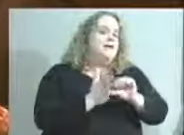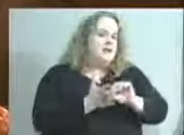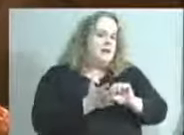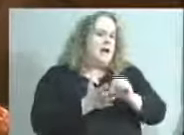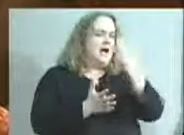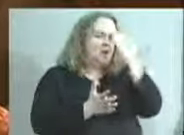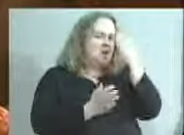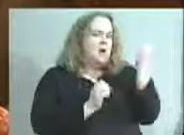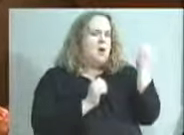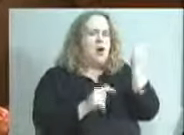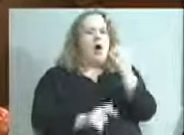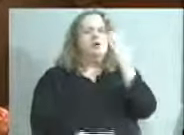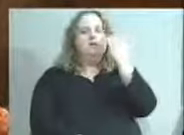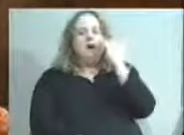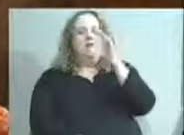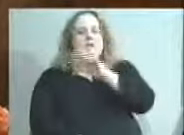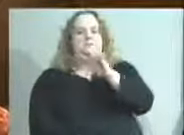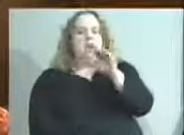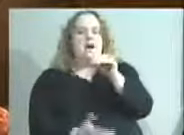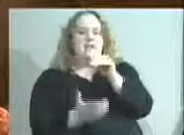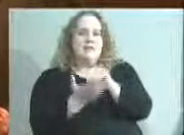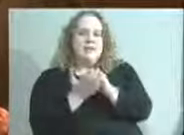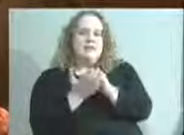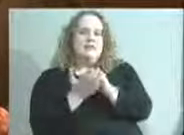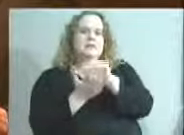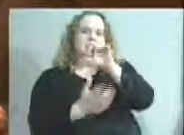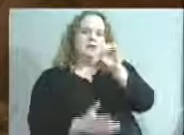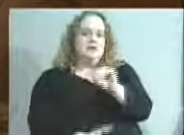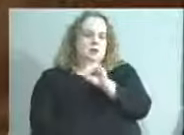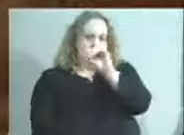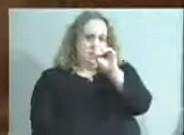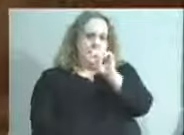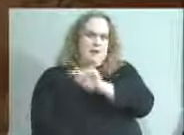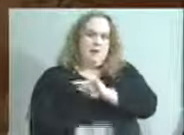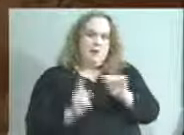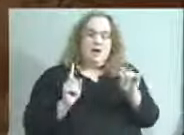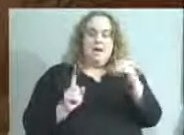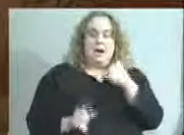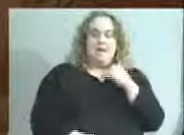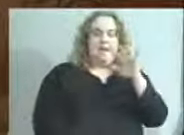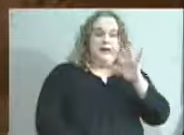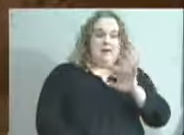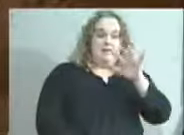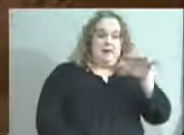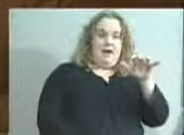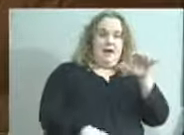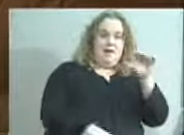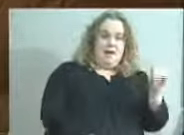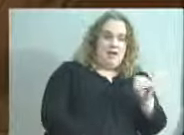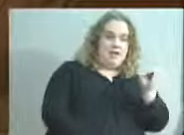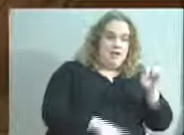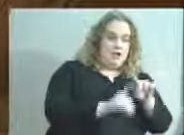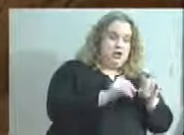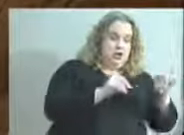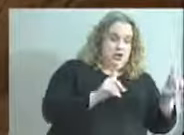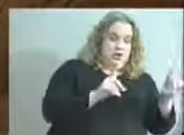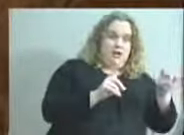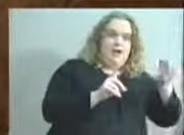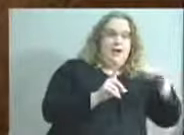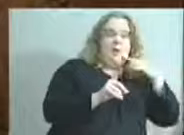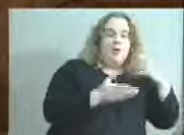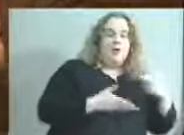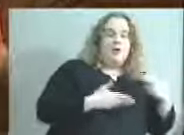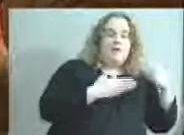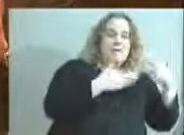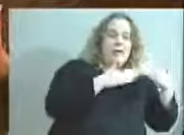everybody knows 55,000 degrees and what its goal is for the community. But having 55,000 degrees is what provide the platform